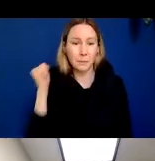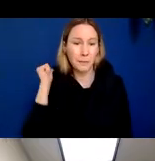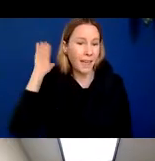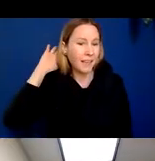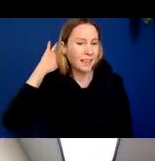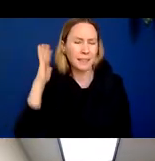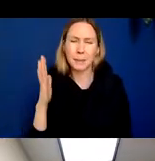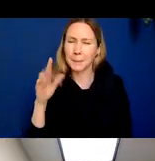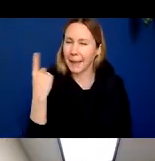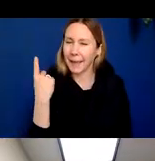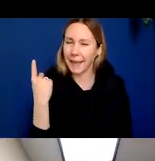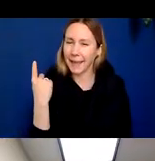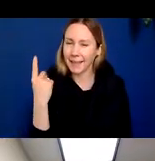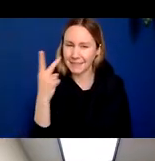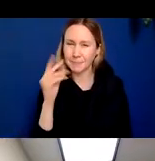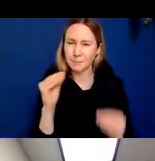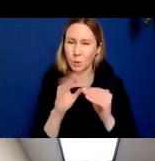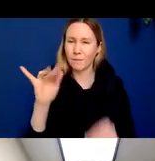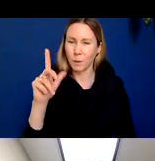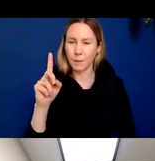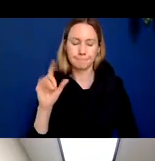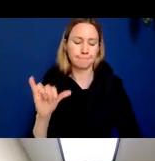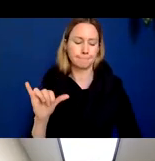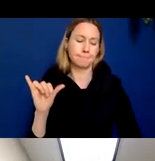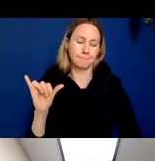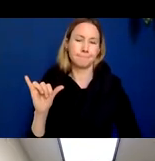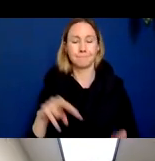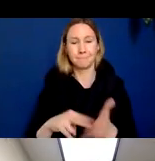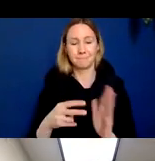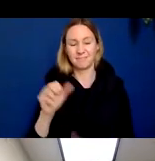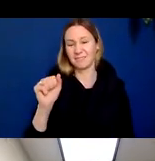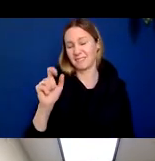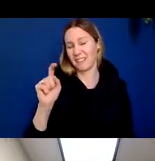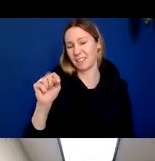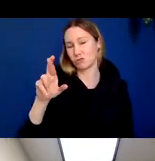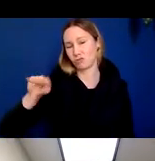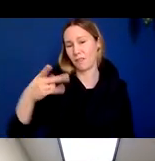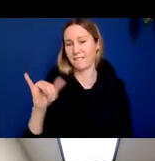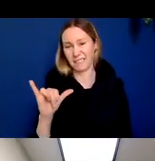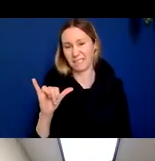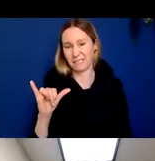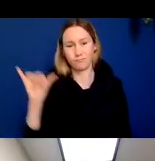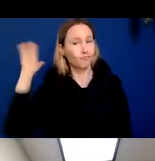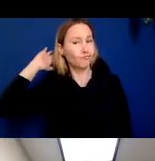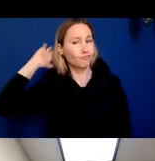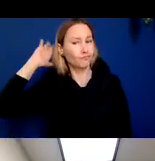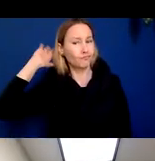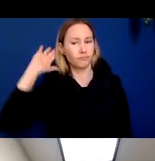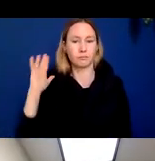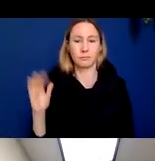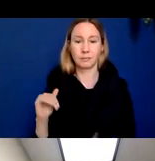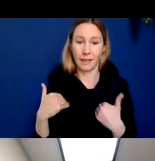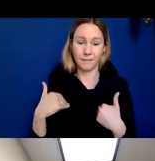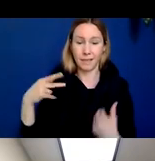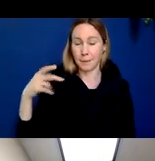there's more presence of fluid. So that tells me that there's atrophy in those parts of the brain. I can further corroborate that with a PET